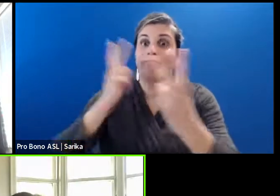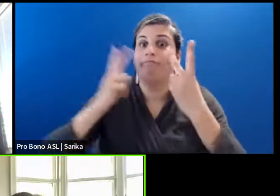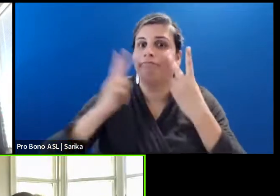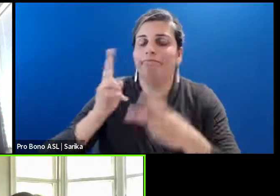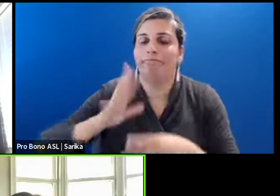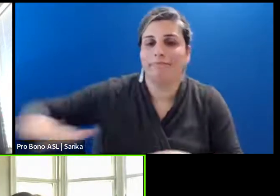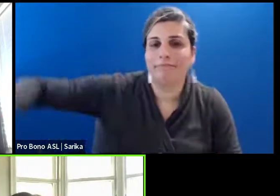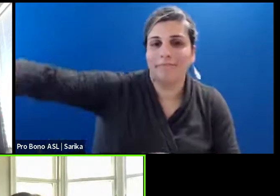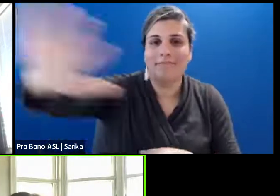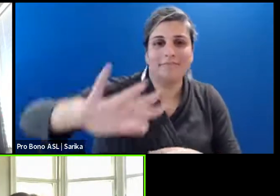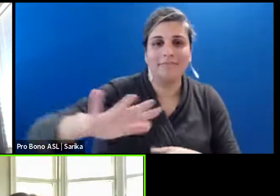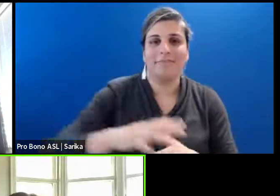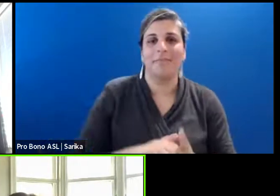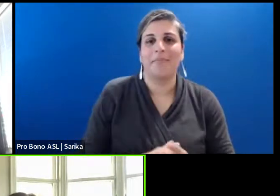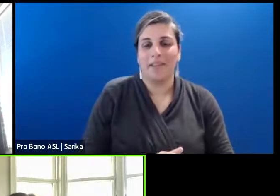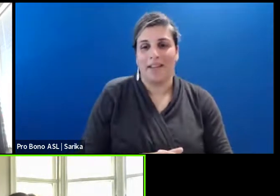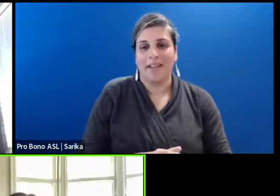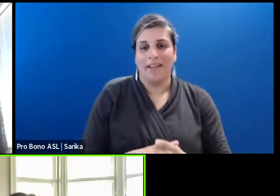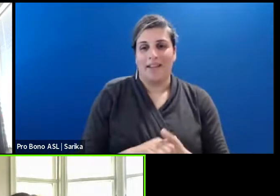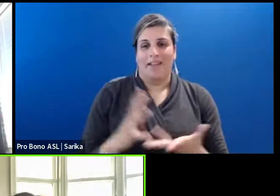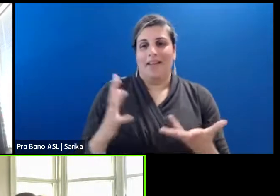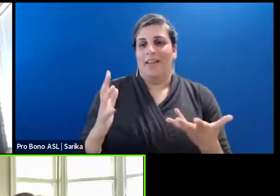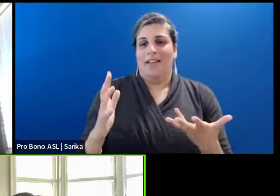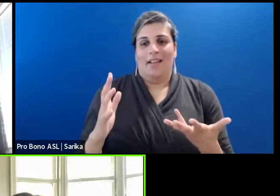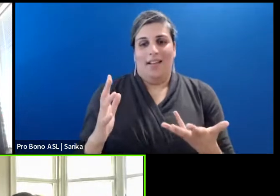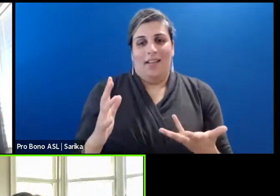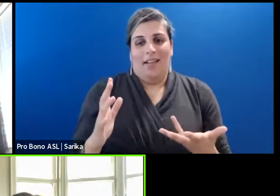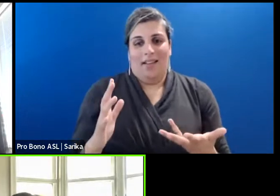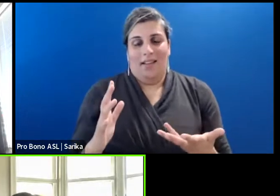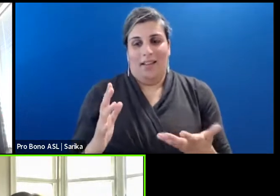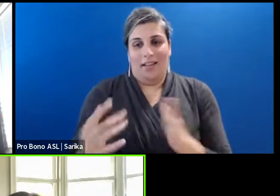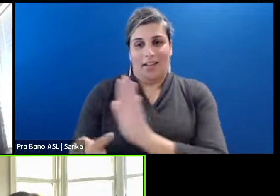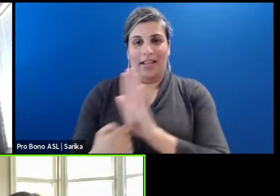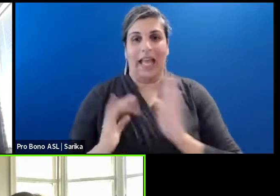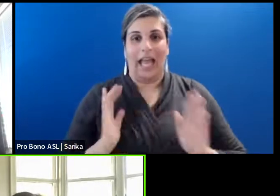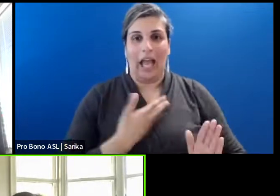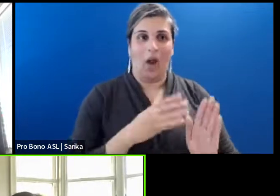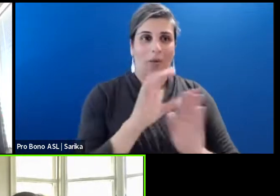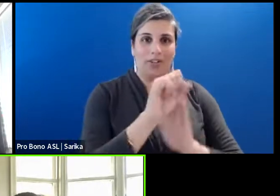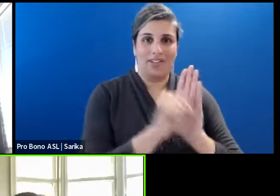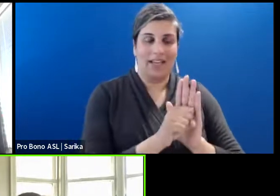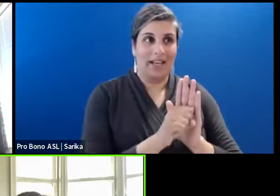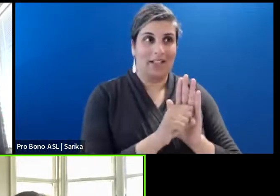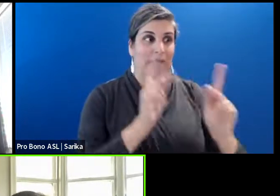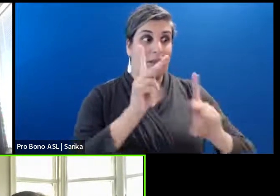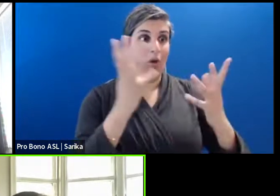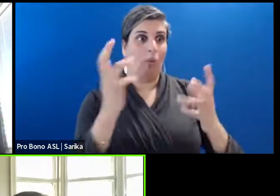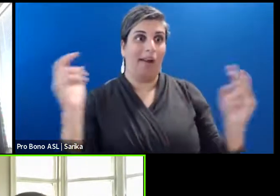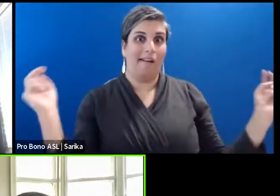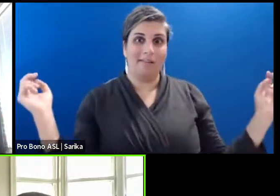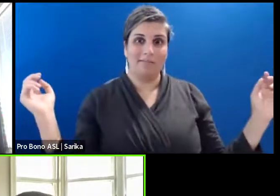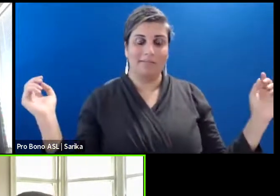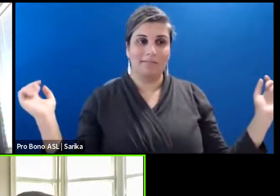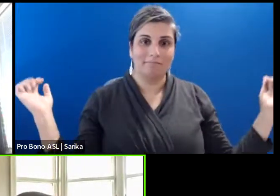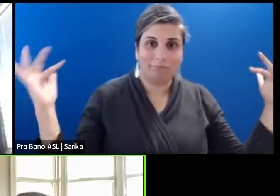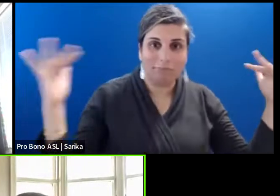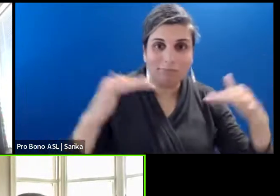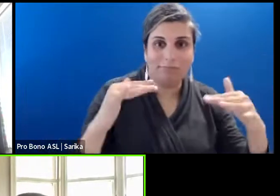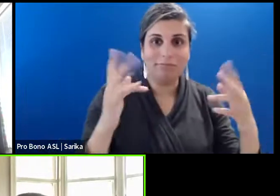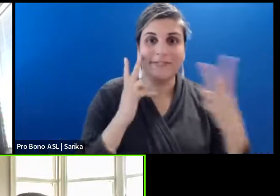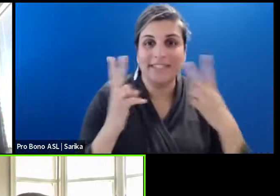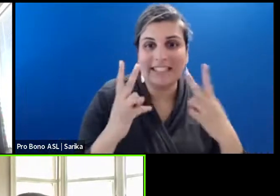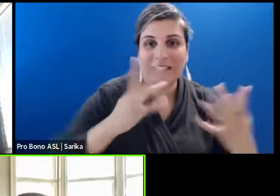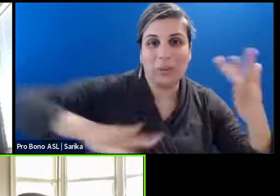happen in films that that make our, our individual states tourist destinations or increase interest in the areas.